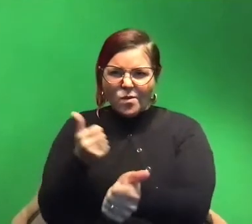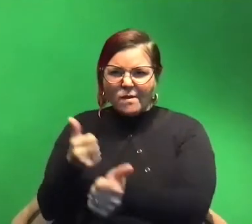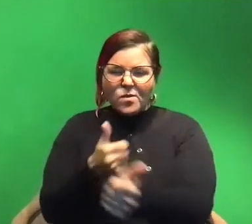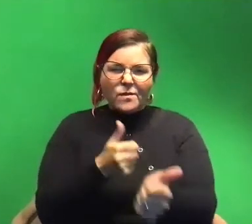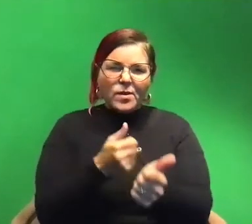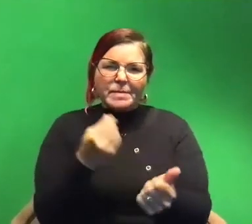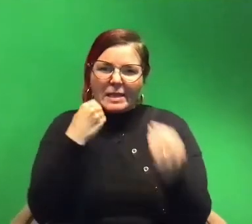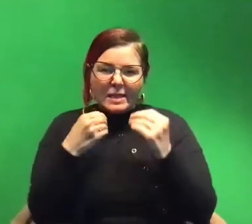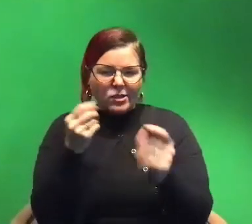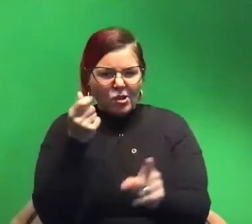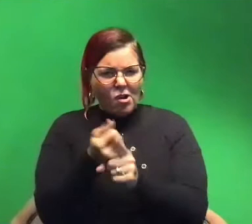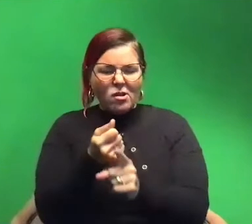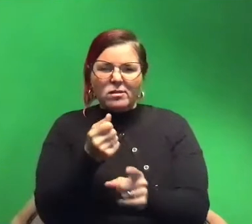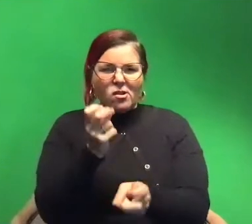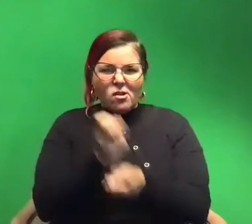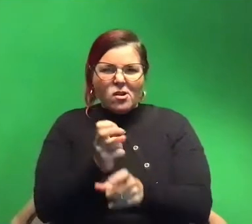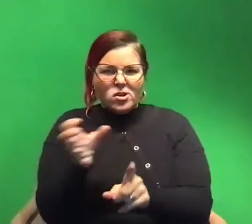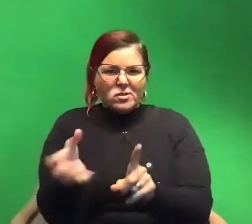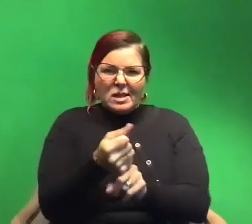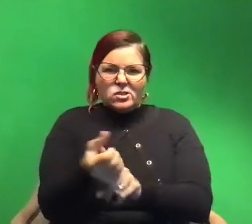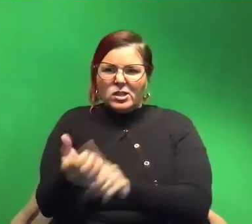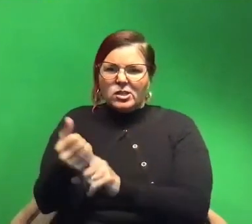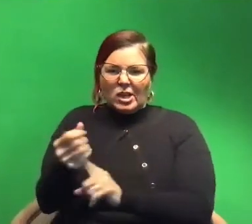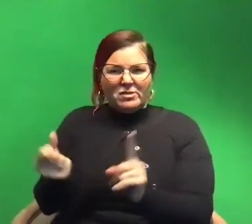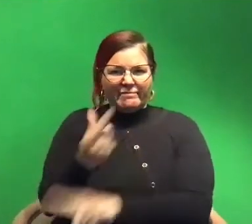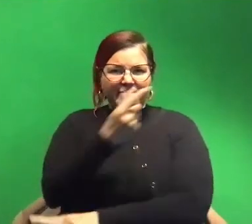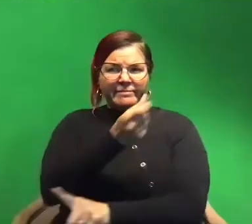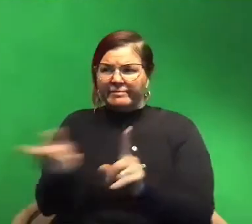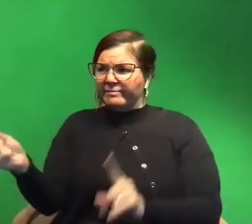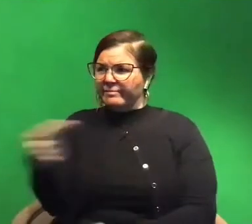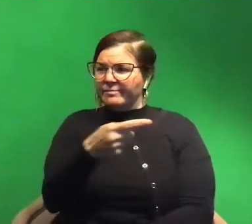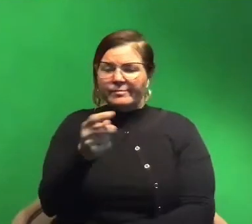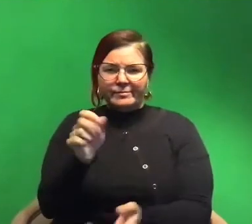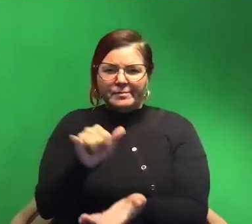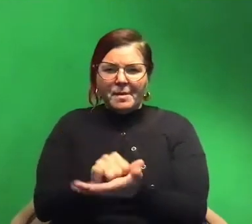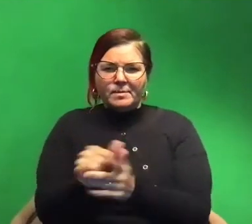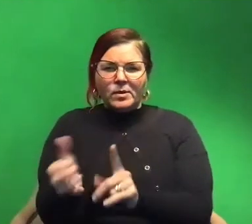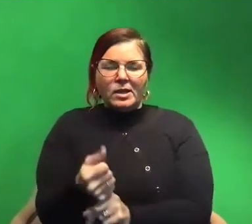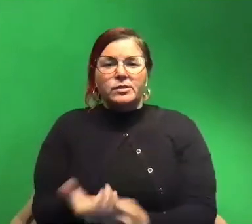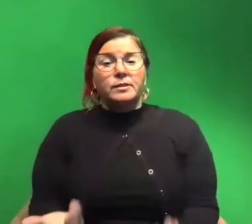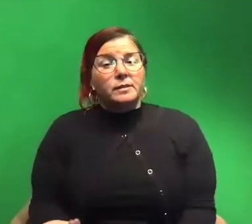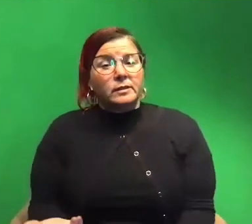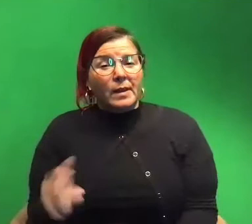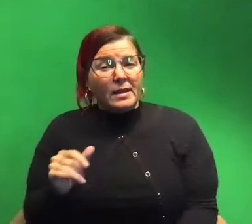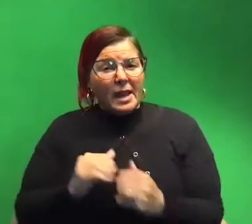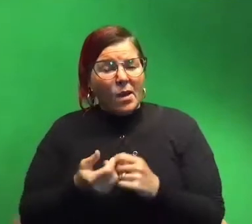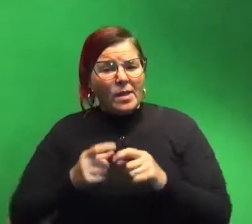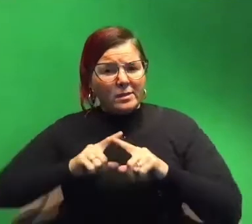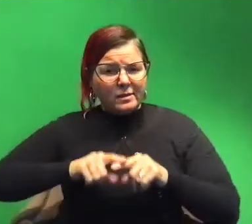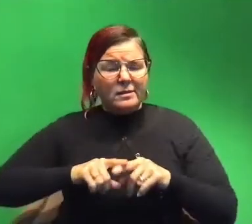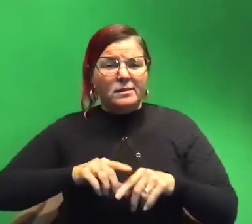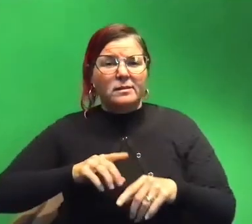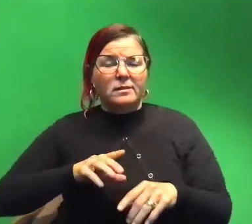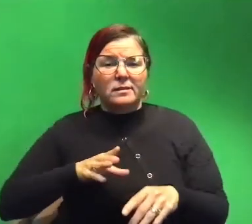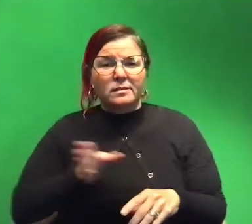it's hard to catch something that's being totally random. Yeah. So it's like that's kind of how they rely. Uh